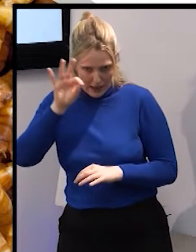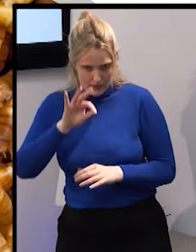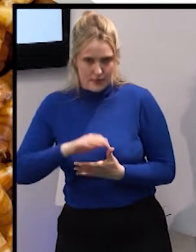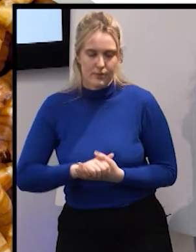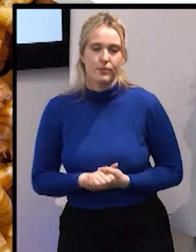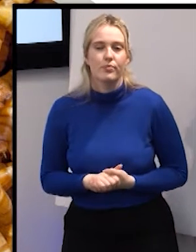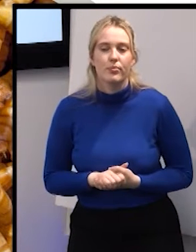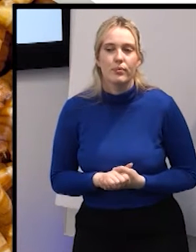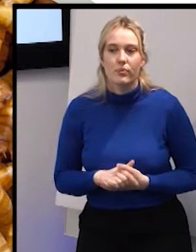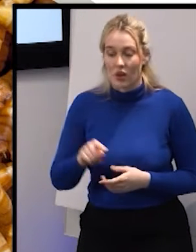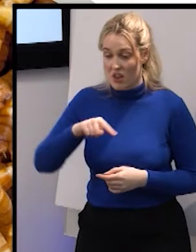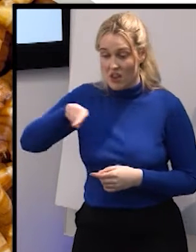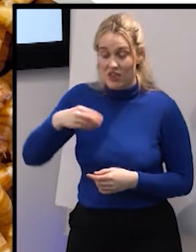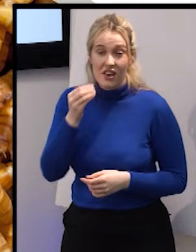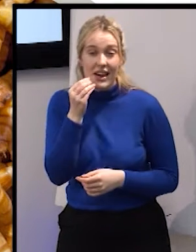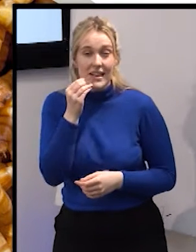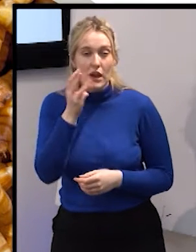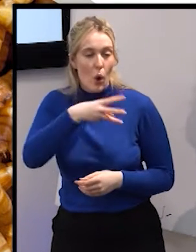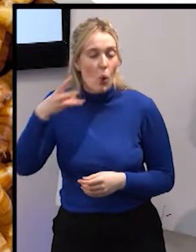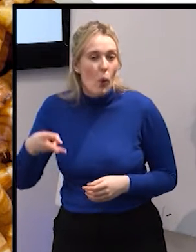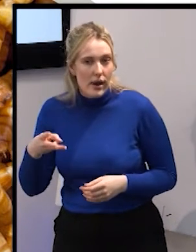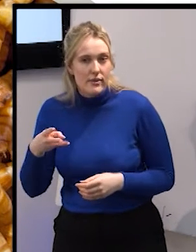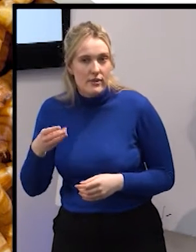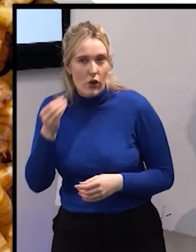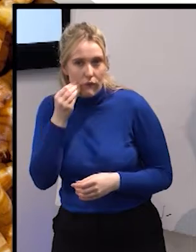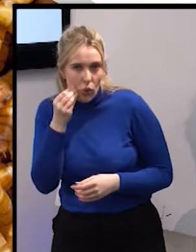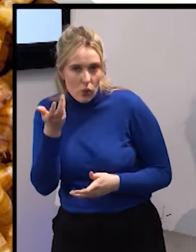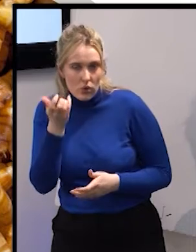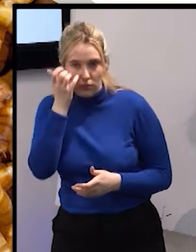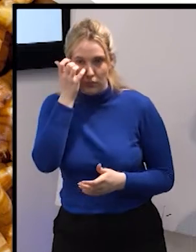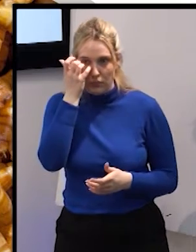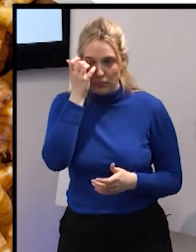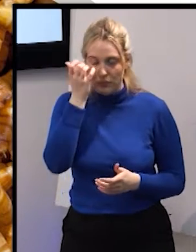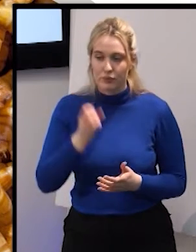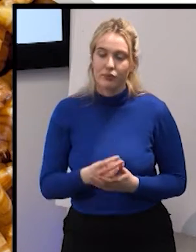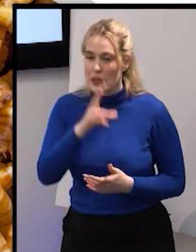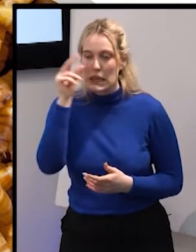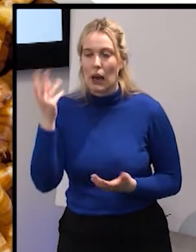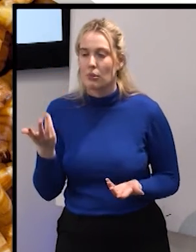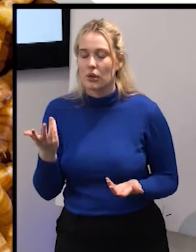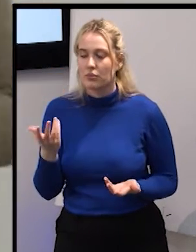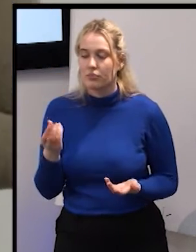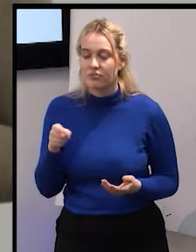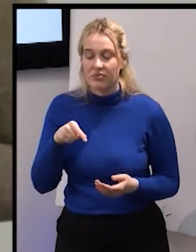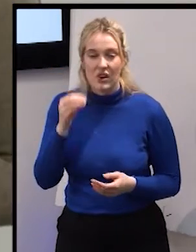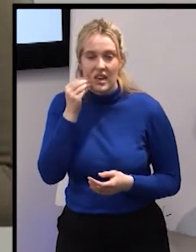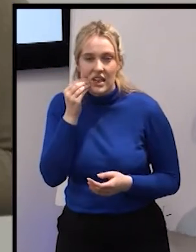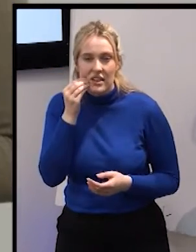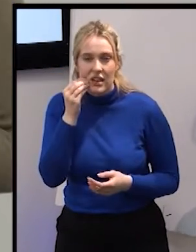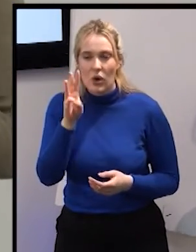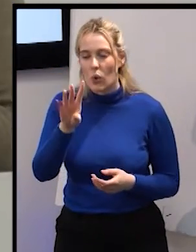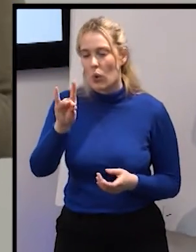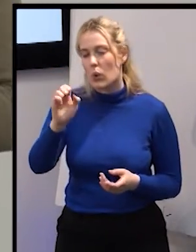with let's say non-used for food products we are feeding them for example with the wheat bran